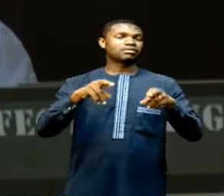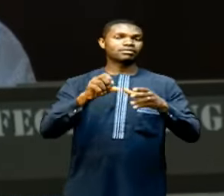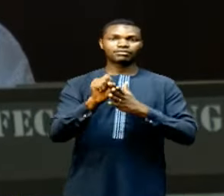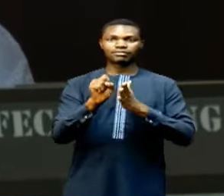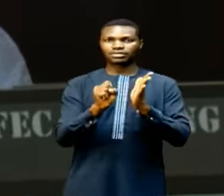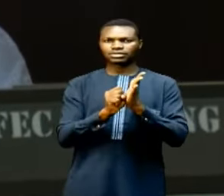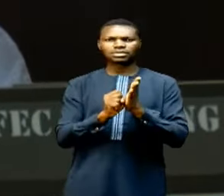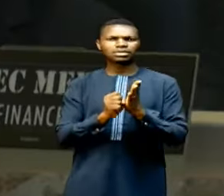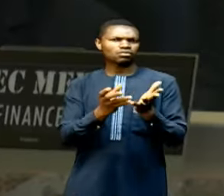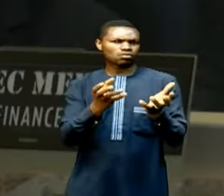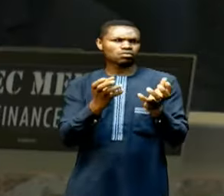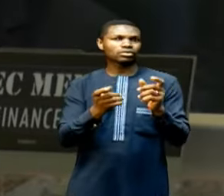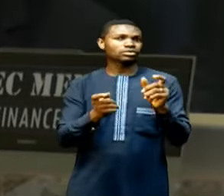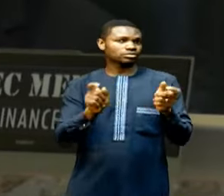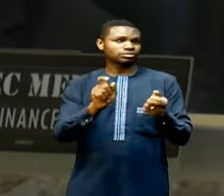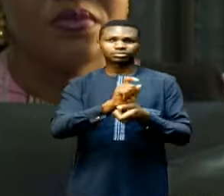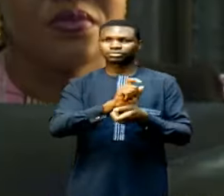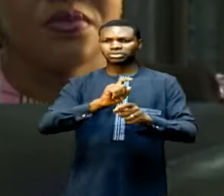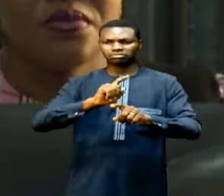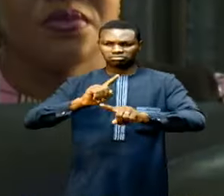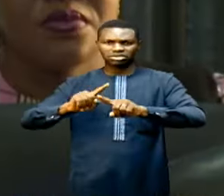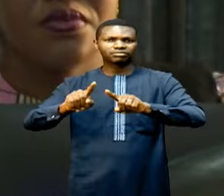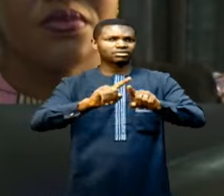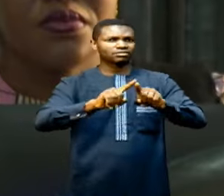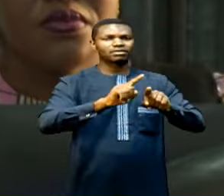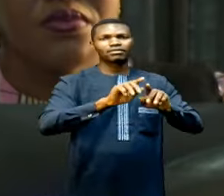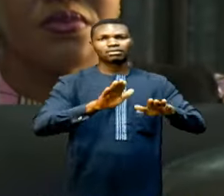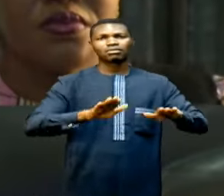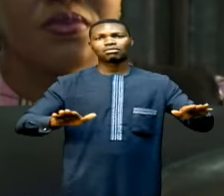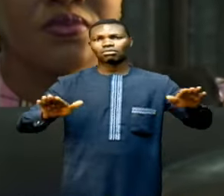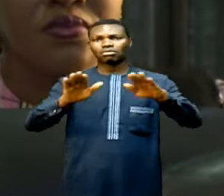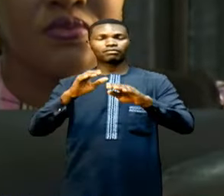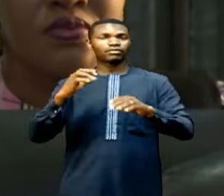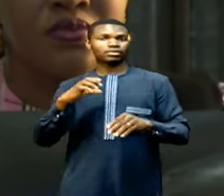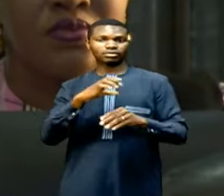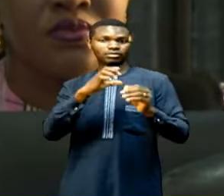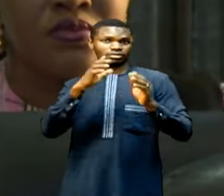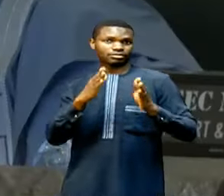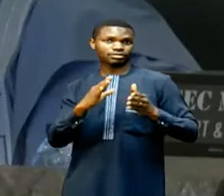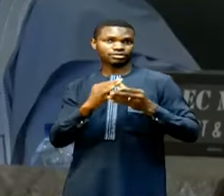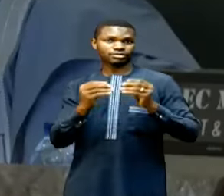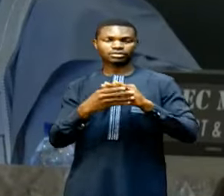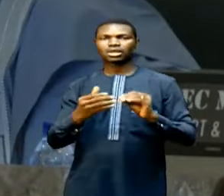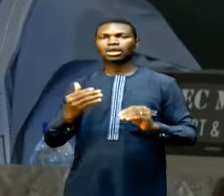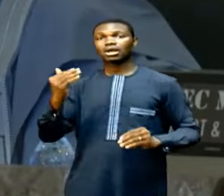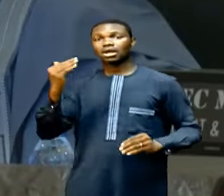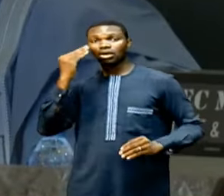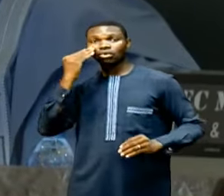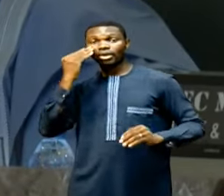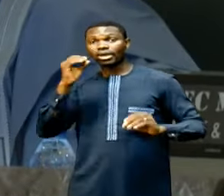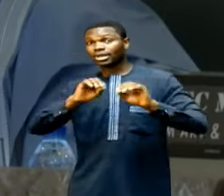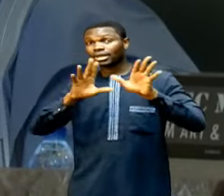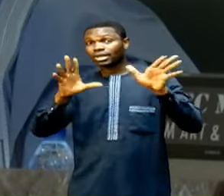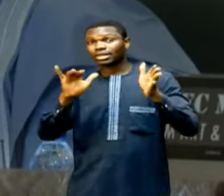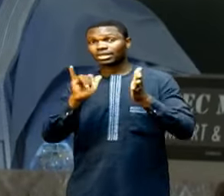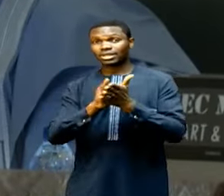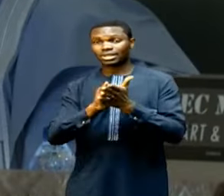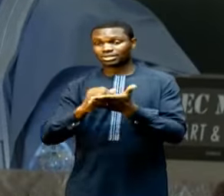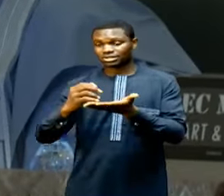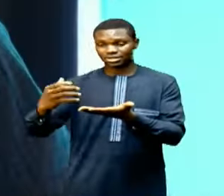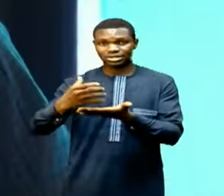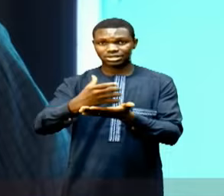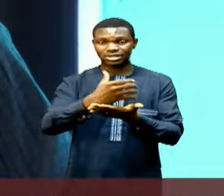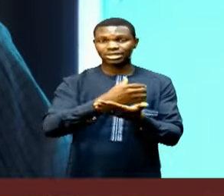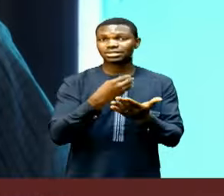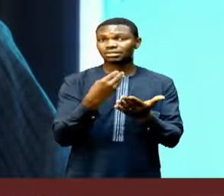radical change in infrastructure development. The commissioner says he is aware of the importance of revenue mobilization